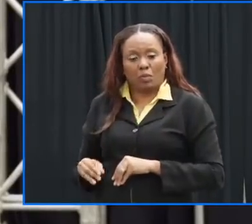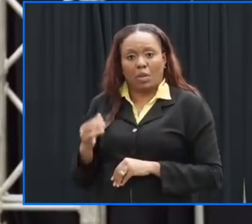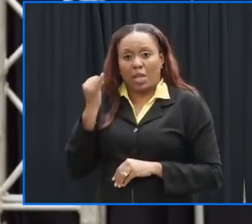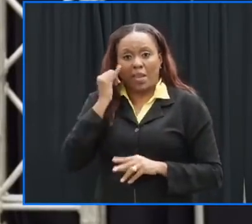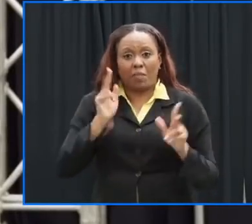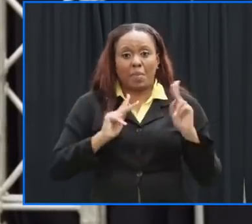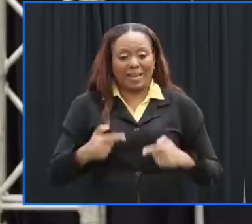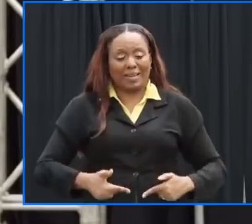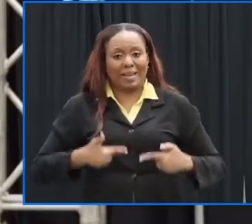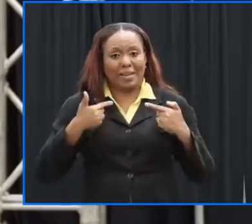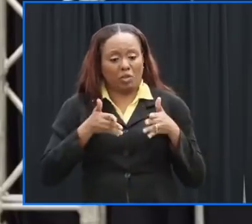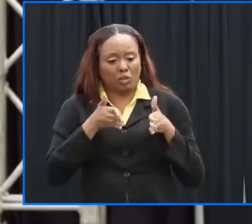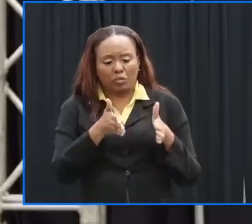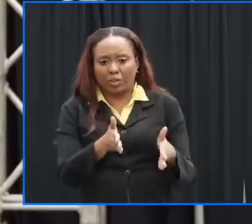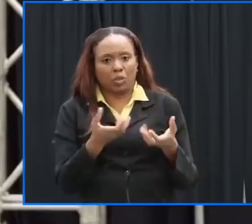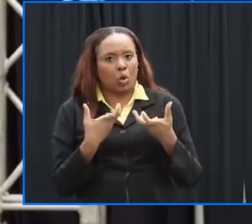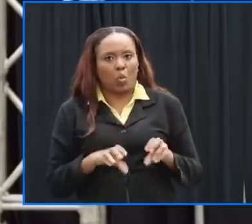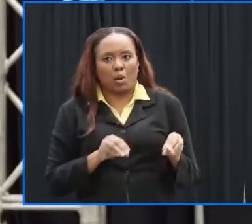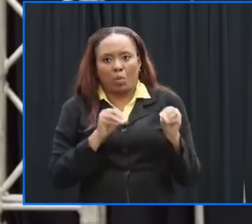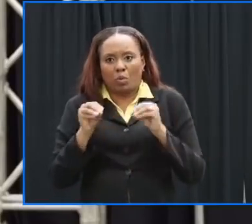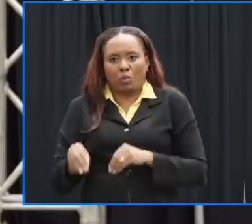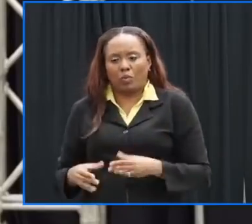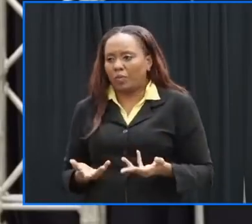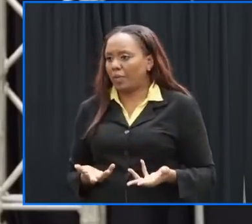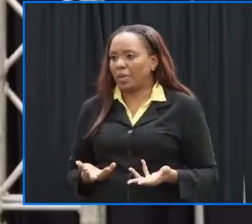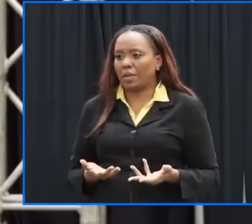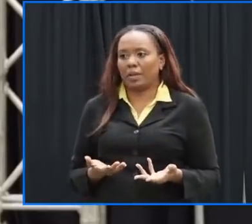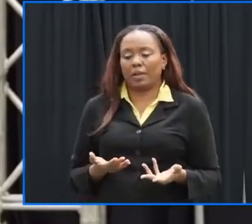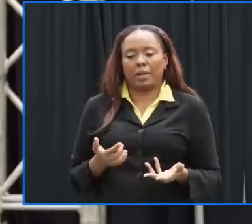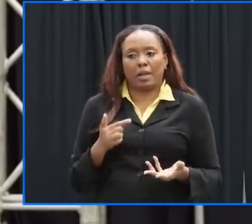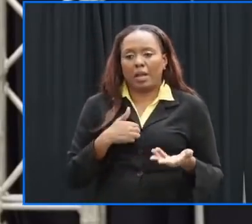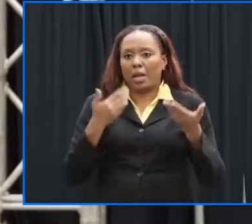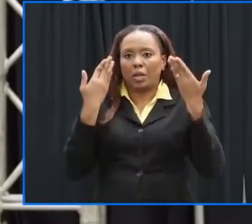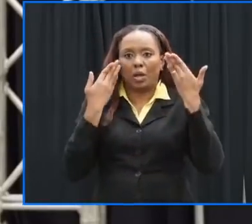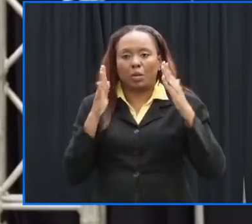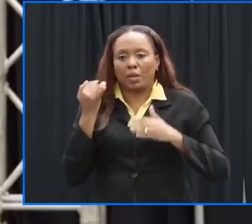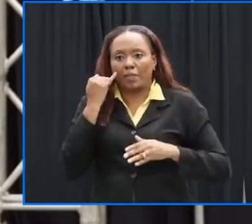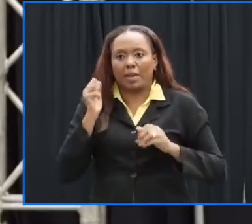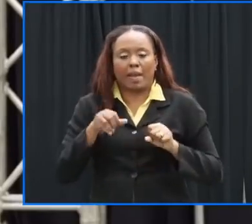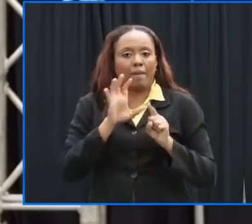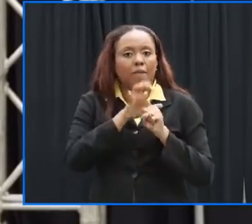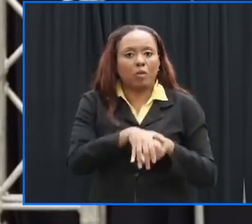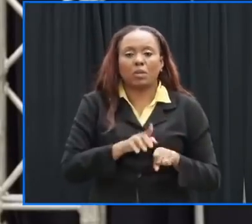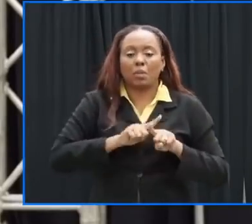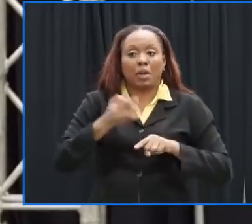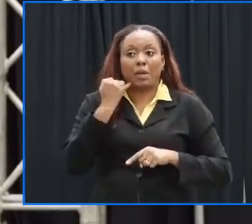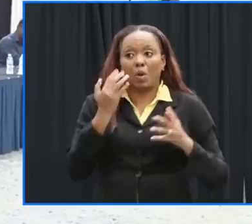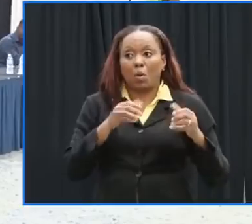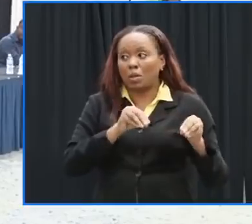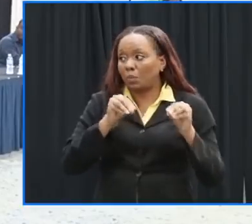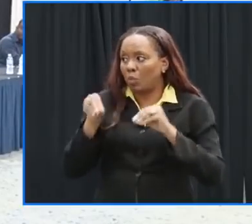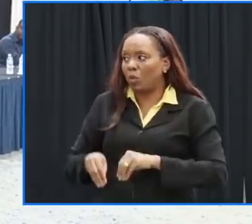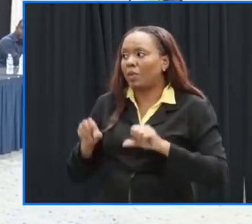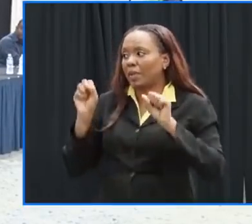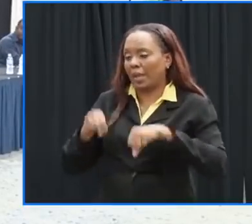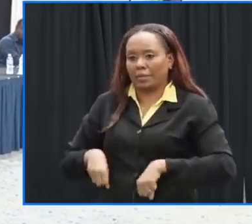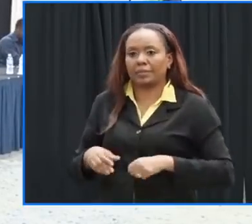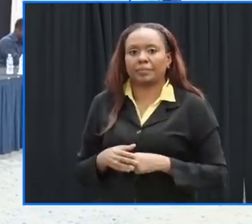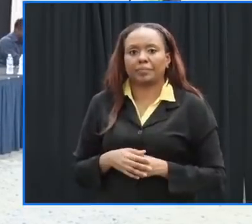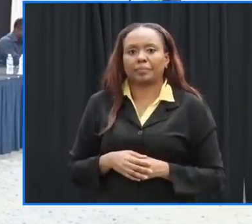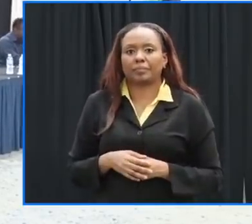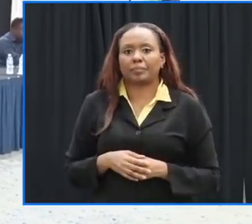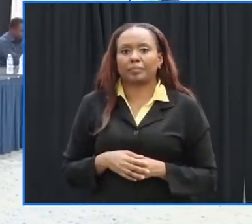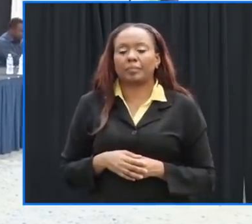enough shelter accommodation to accommodate everybody who is in need of shelter accommodation at this point in time there's also the